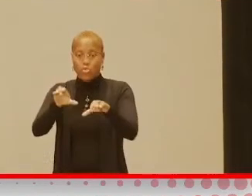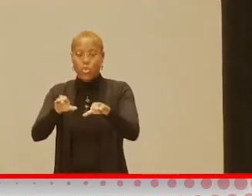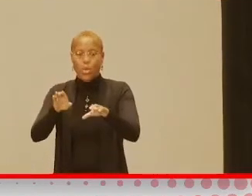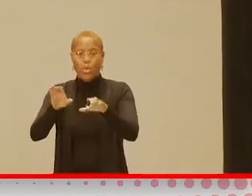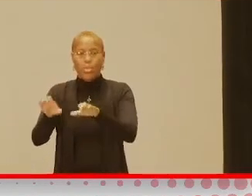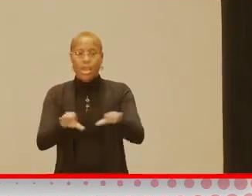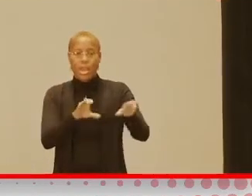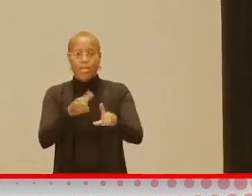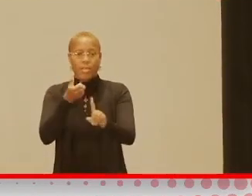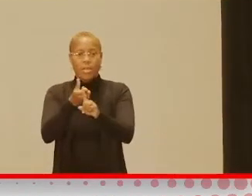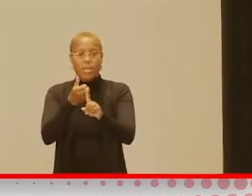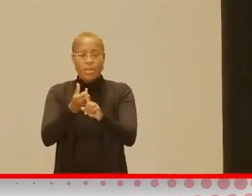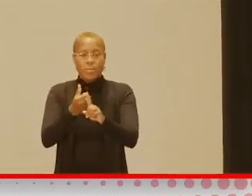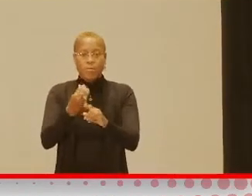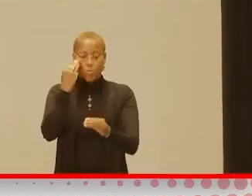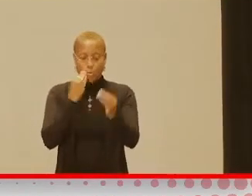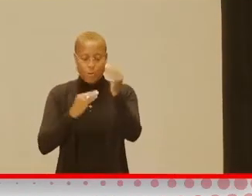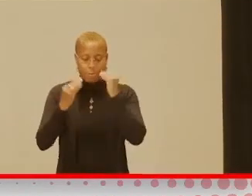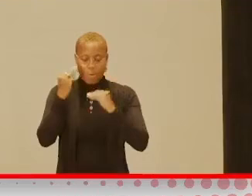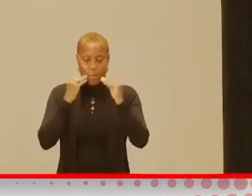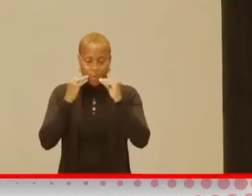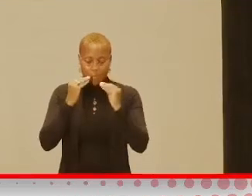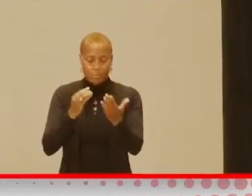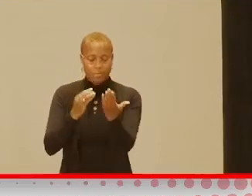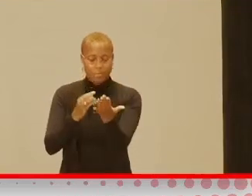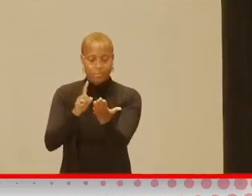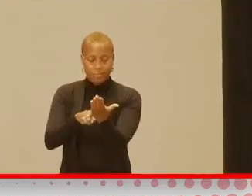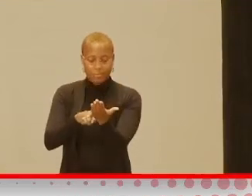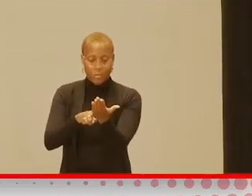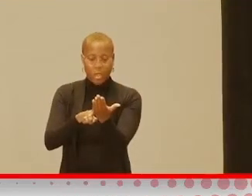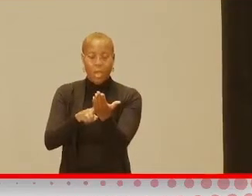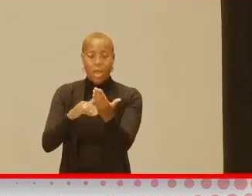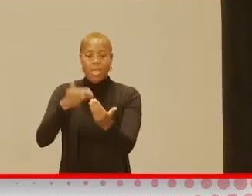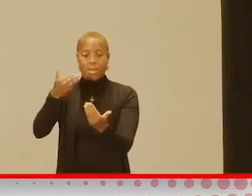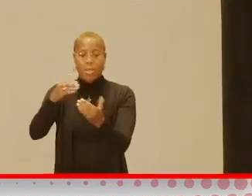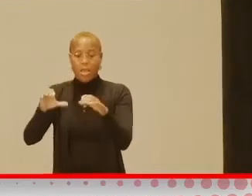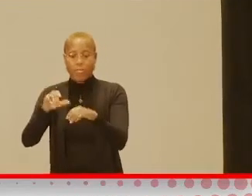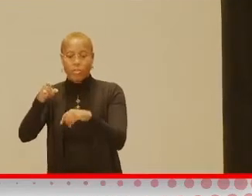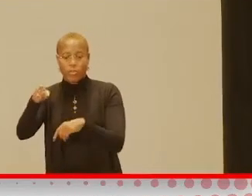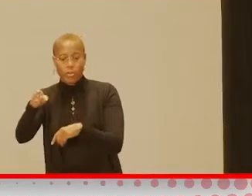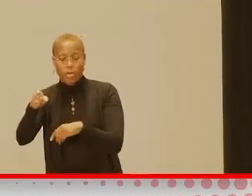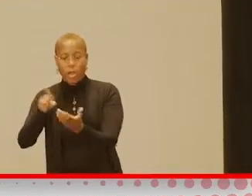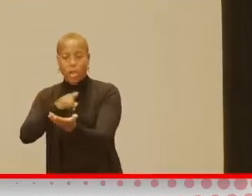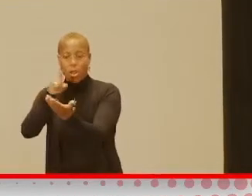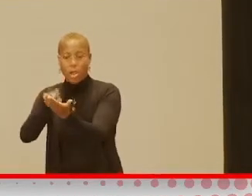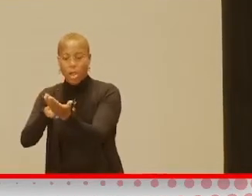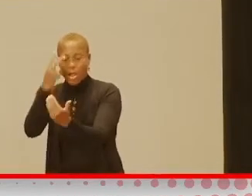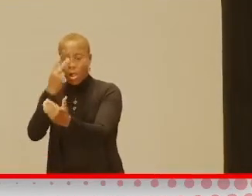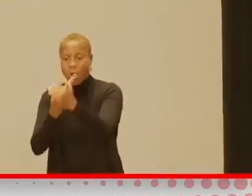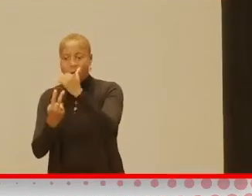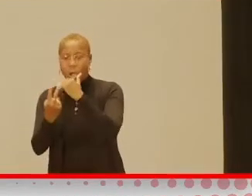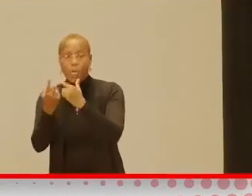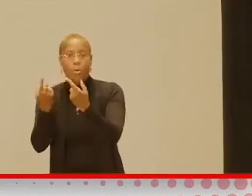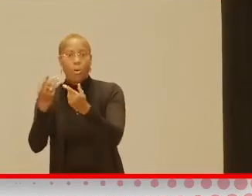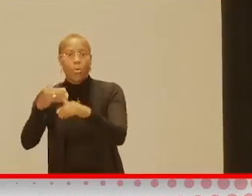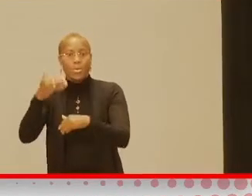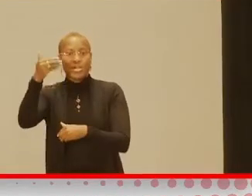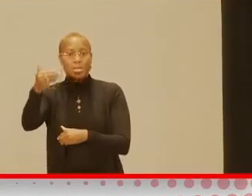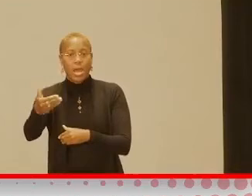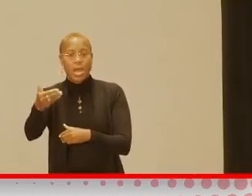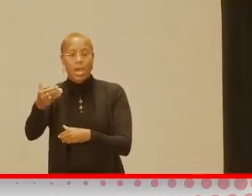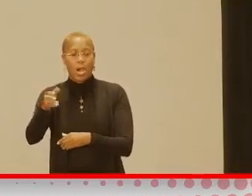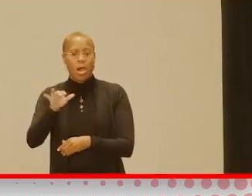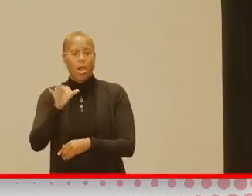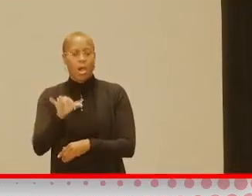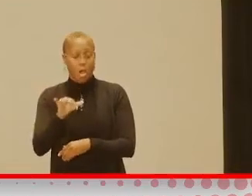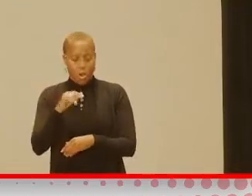activity, whether it's eating or going outside and help to learn them, you know, to predict what's coming next by putting that next